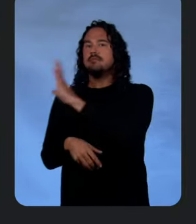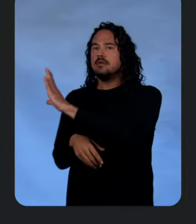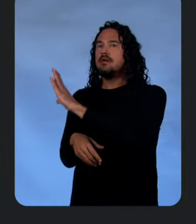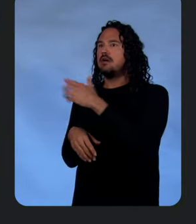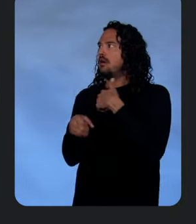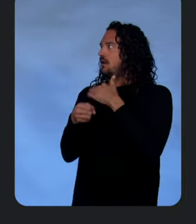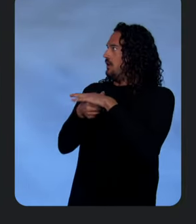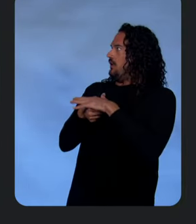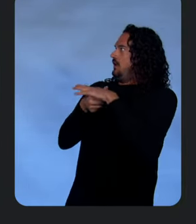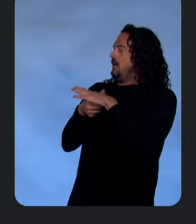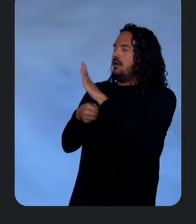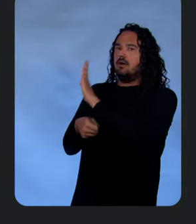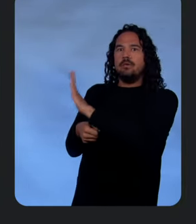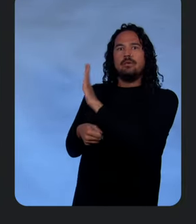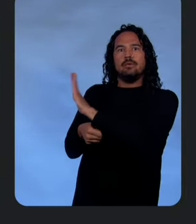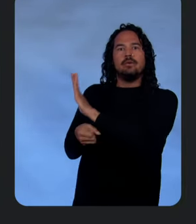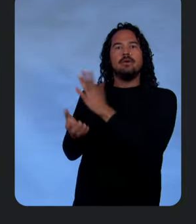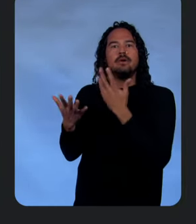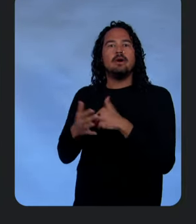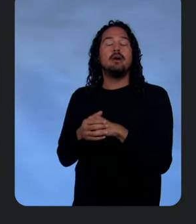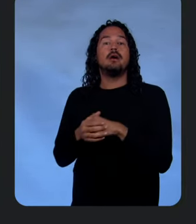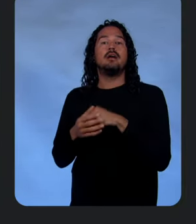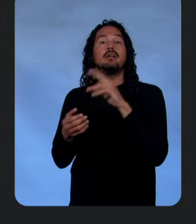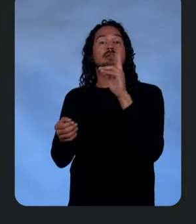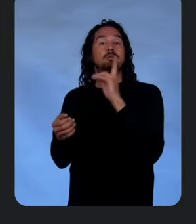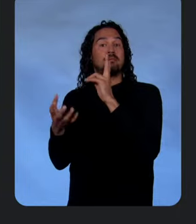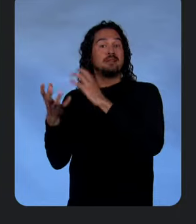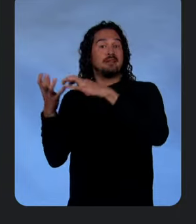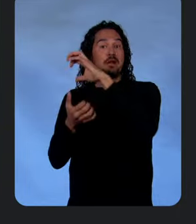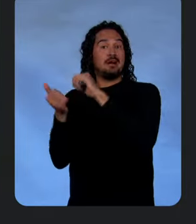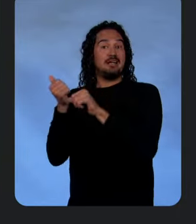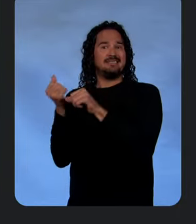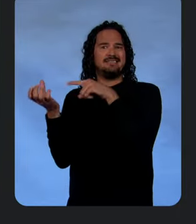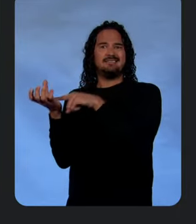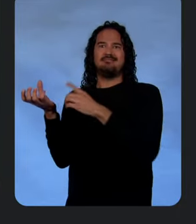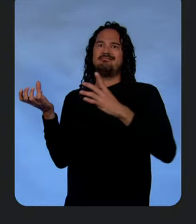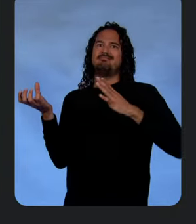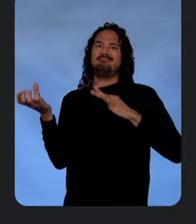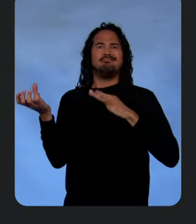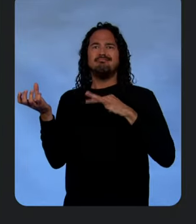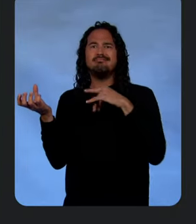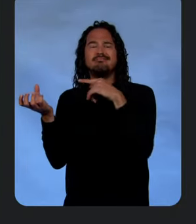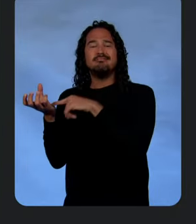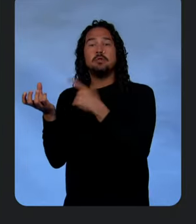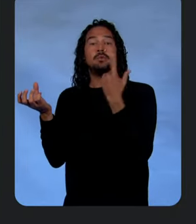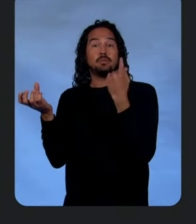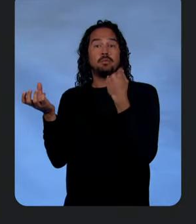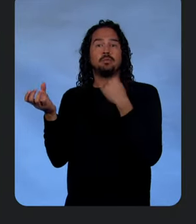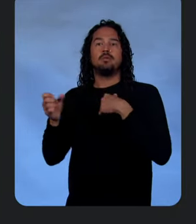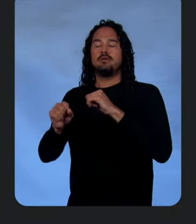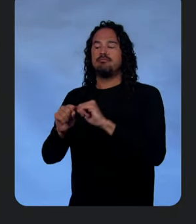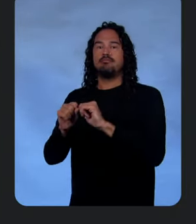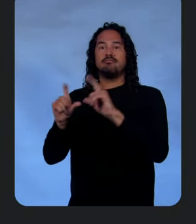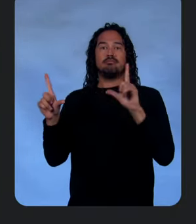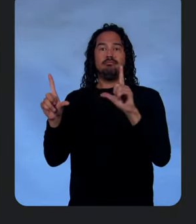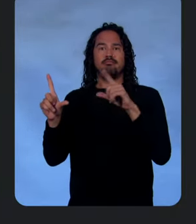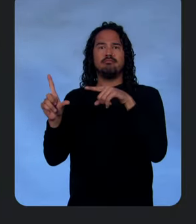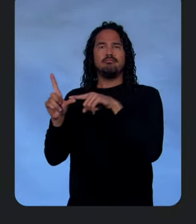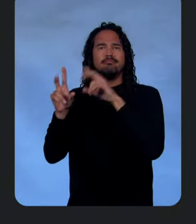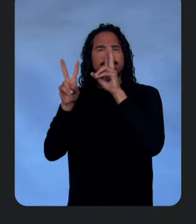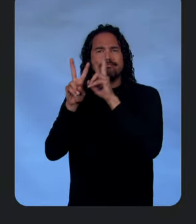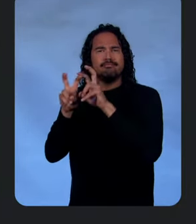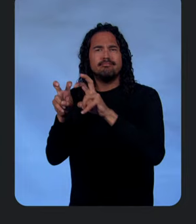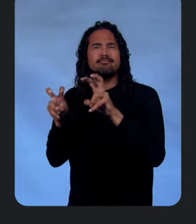All right. So, here's what's fun, right? This is where we're going to use Gemini Cloud Assist to help us root cause this problem really quickly.